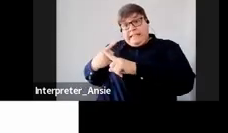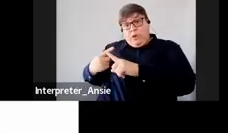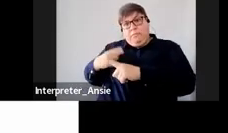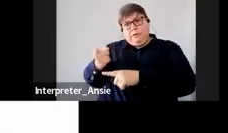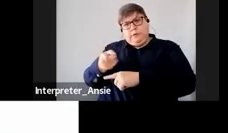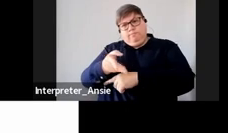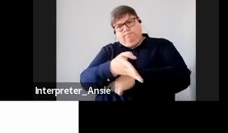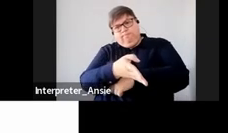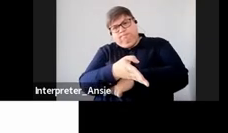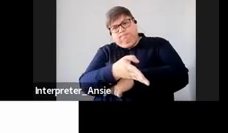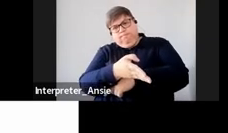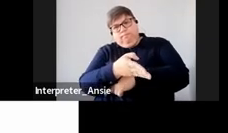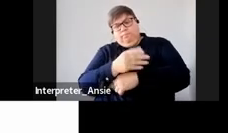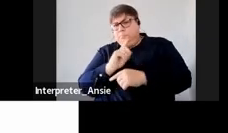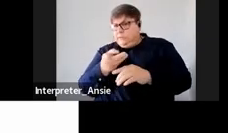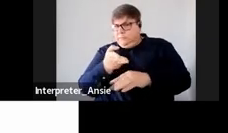updated